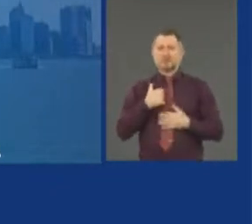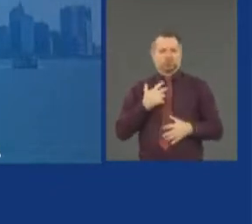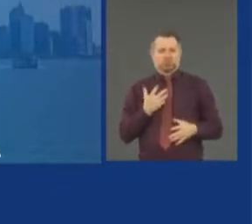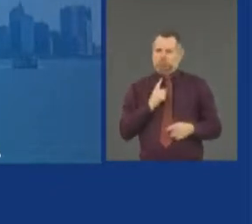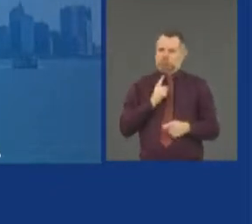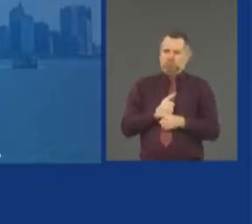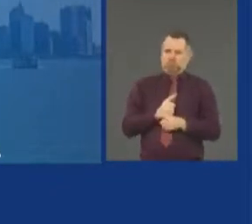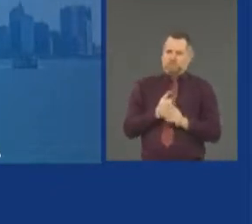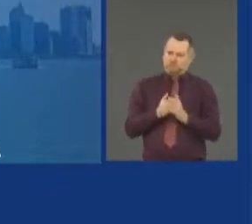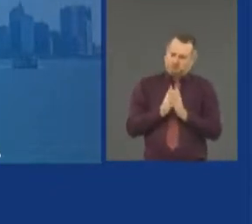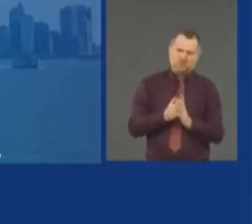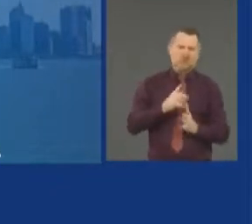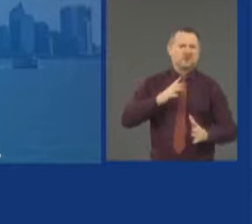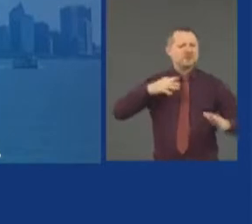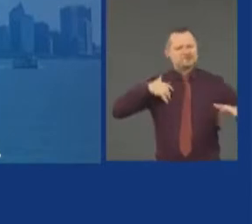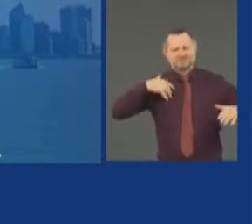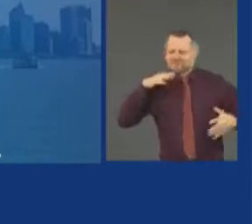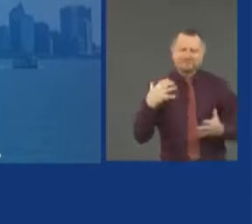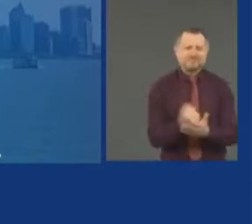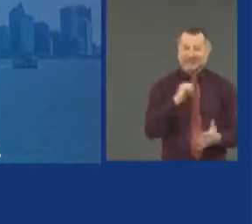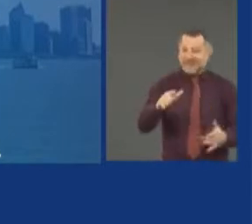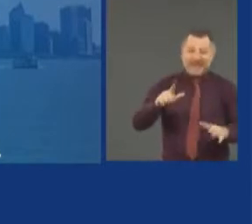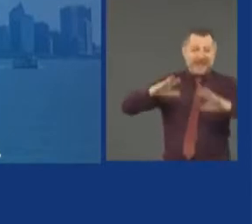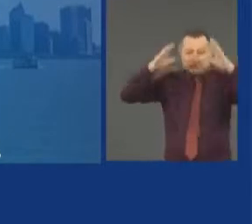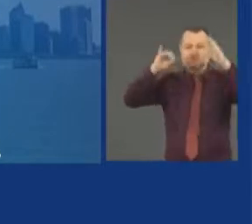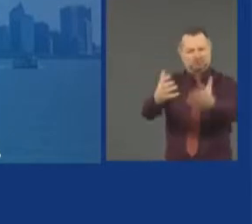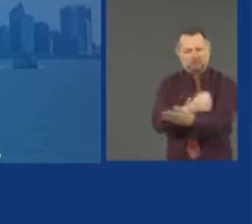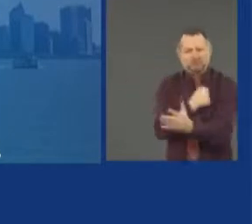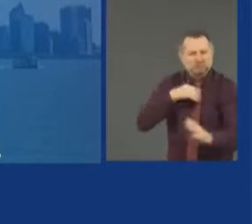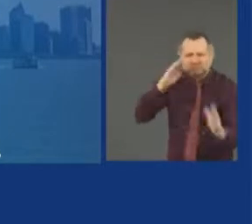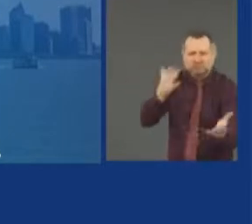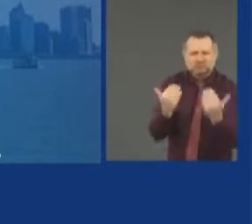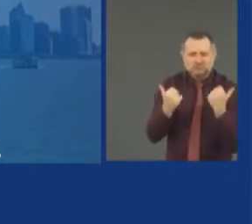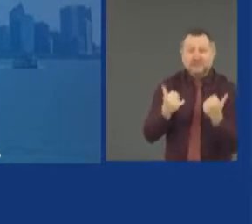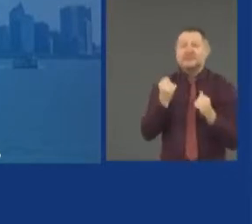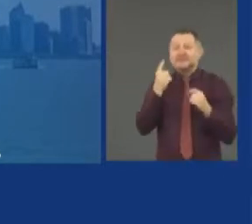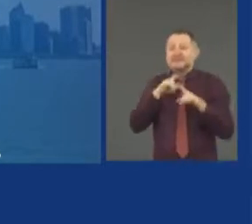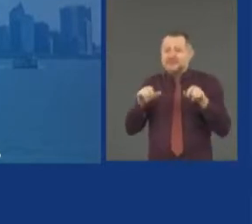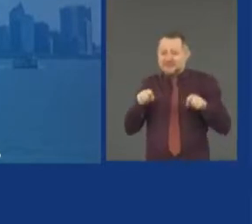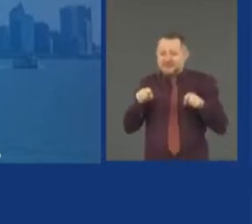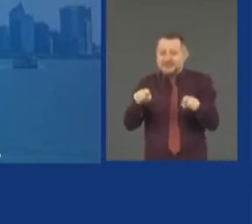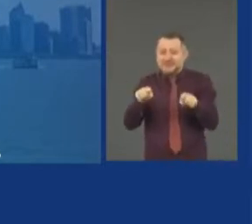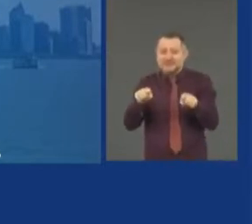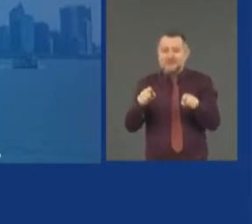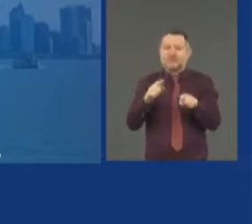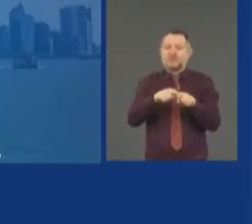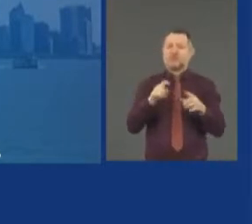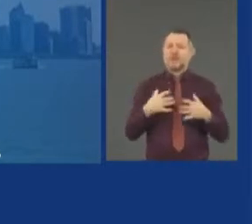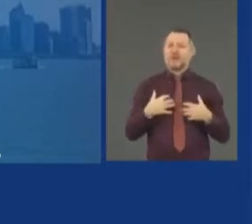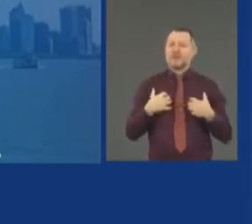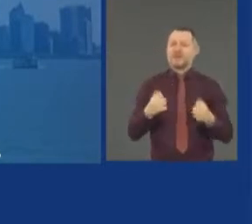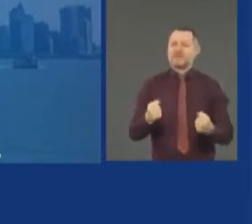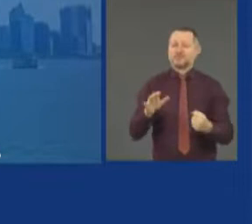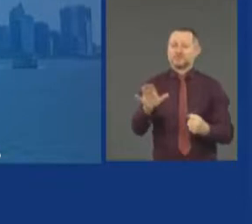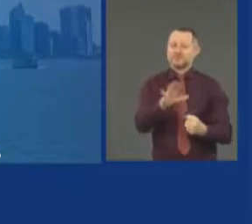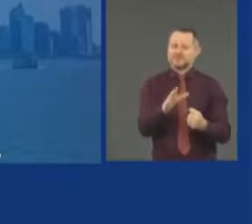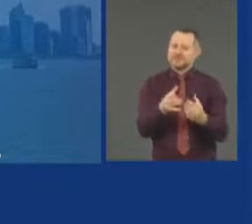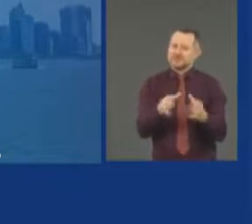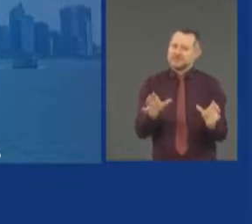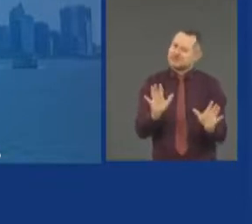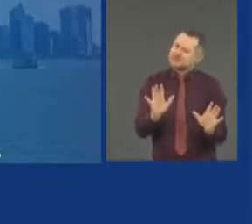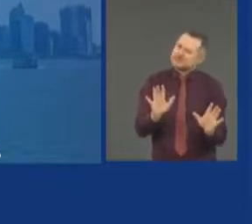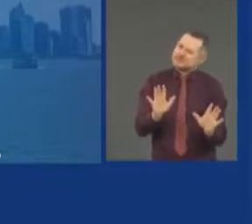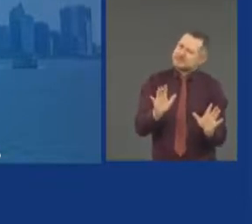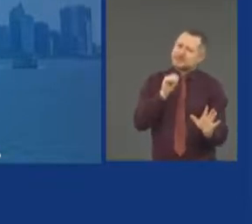At the same time, we have to heal the divisions. We're not black and white. We're